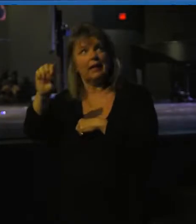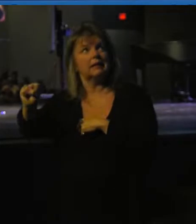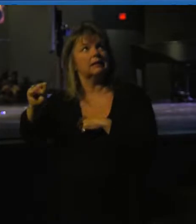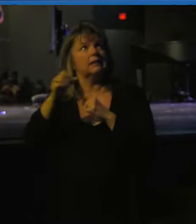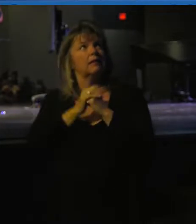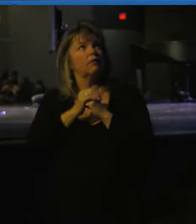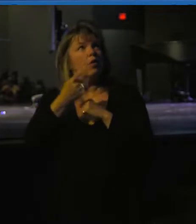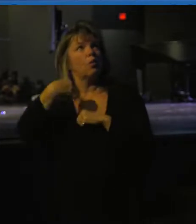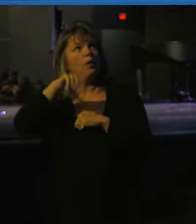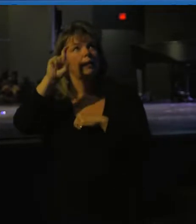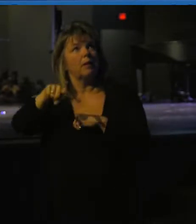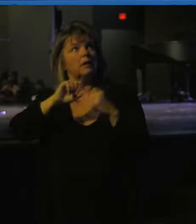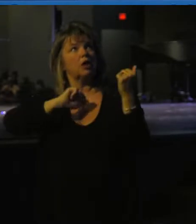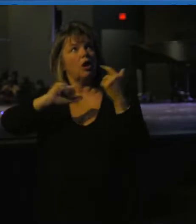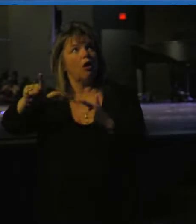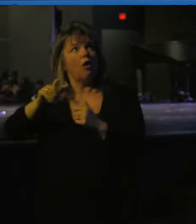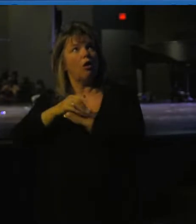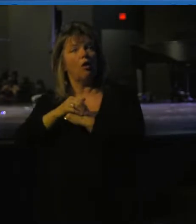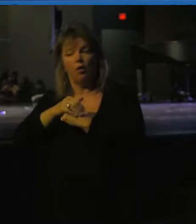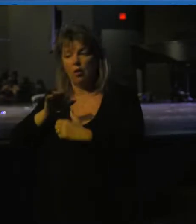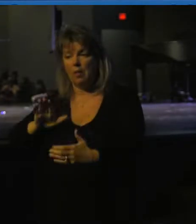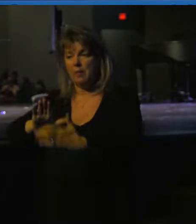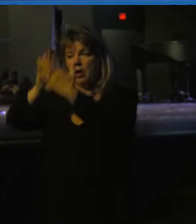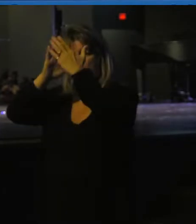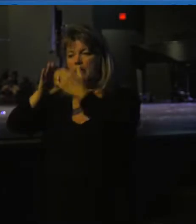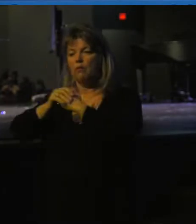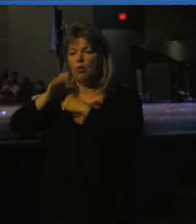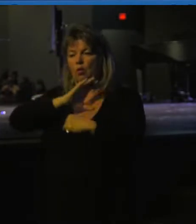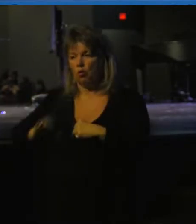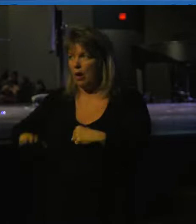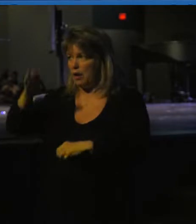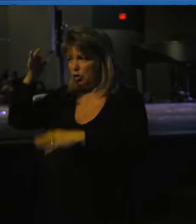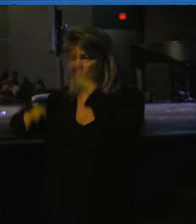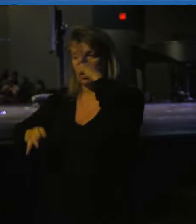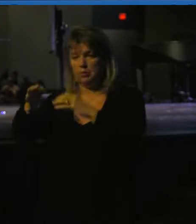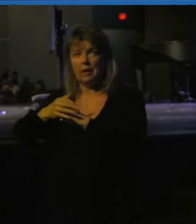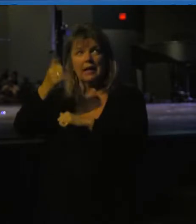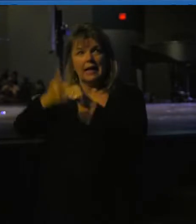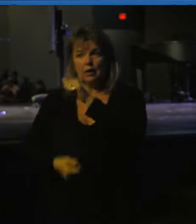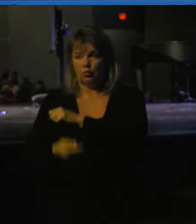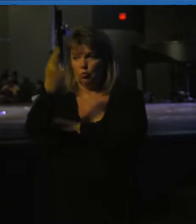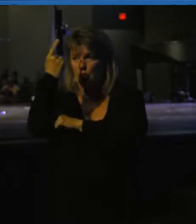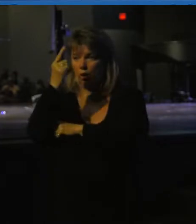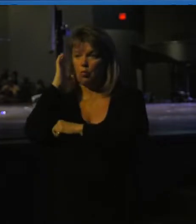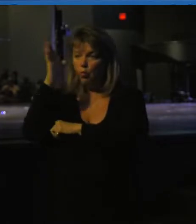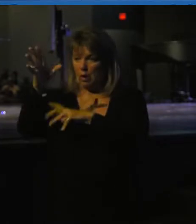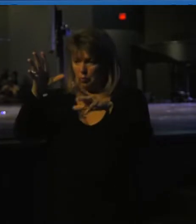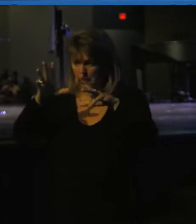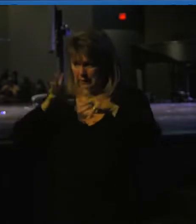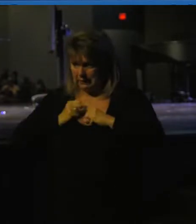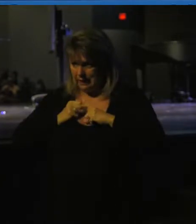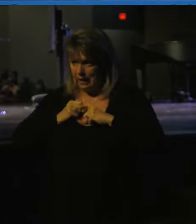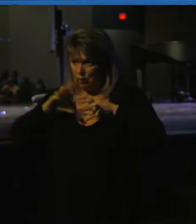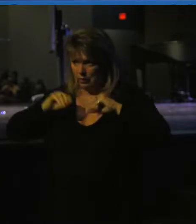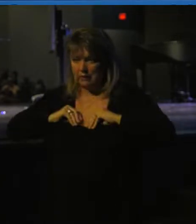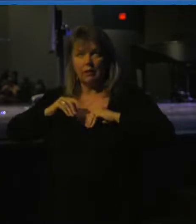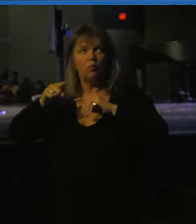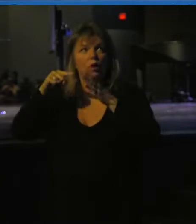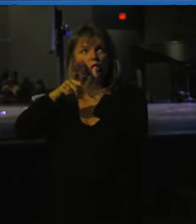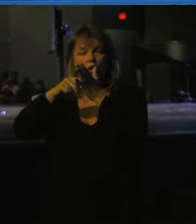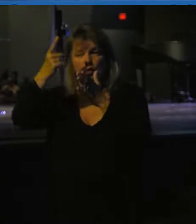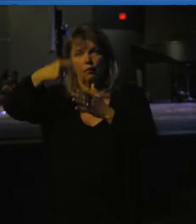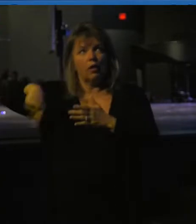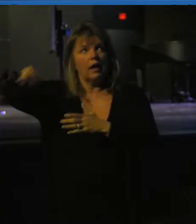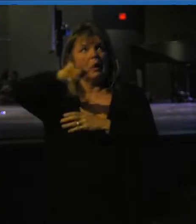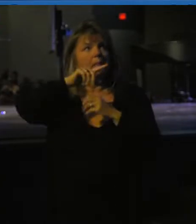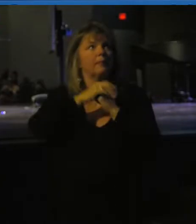for we must all appear before the judgment seat of Christ so that each one may receive what is due for him.